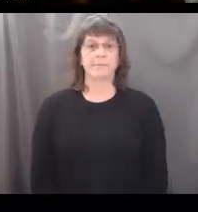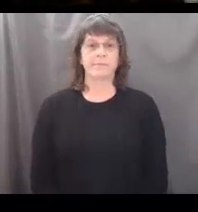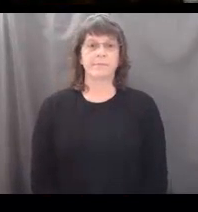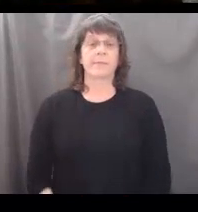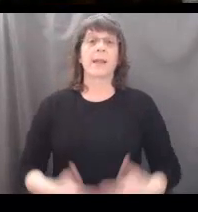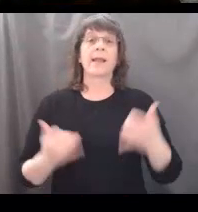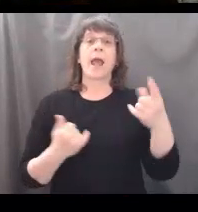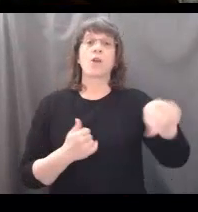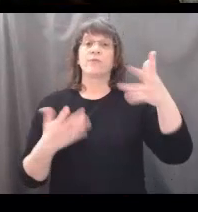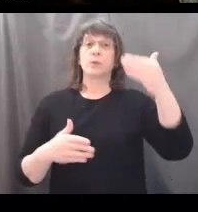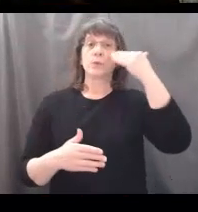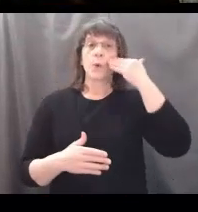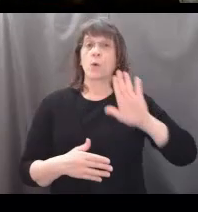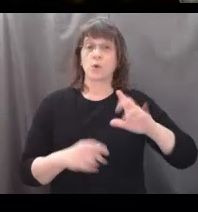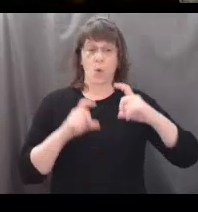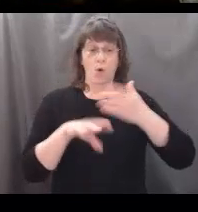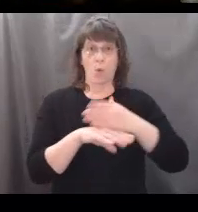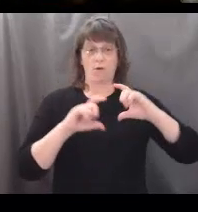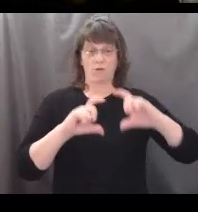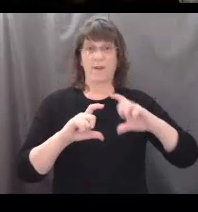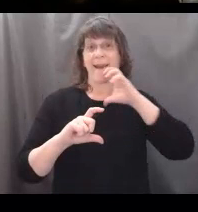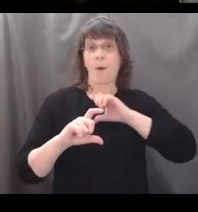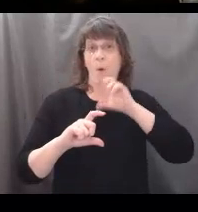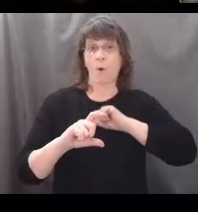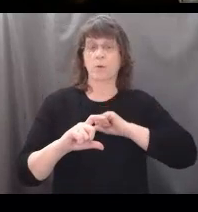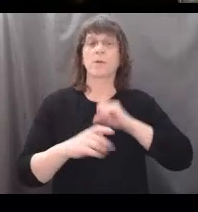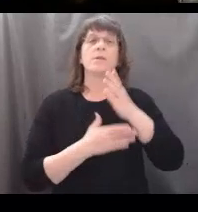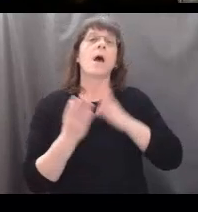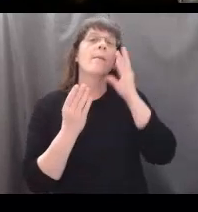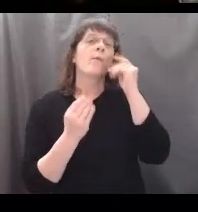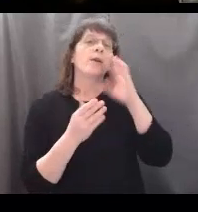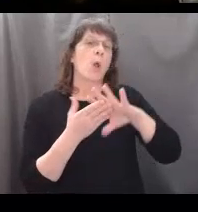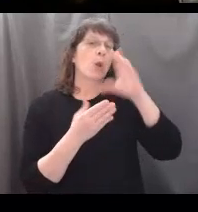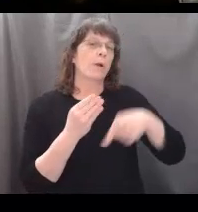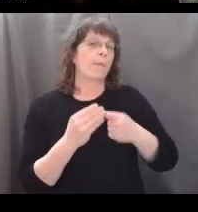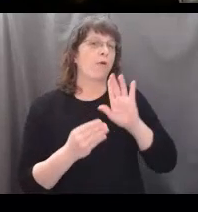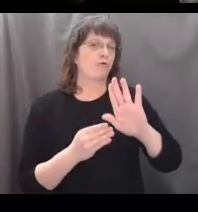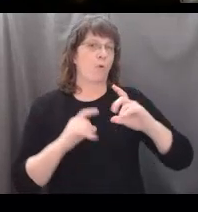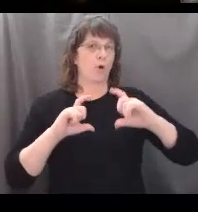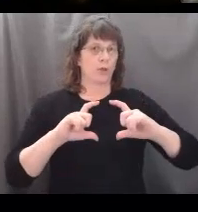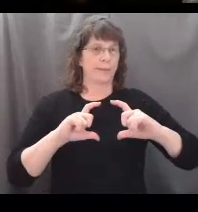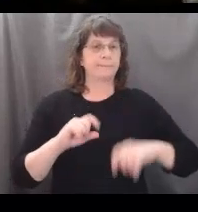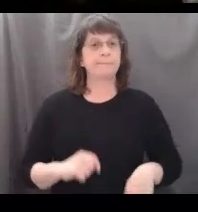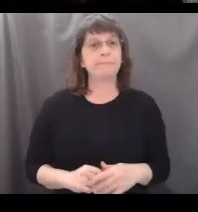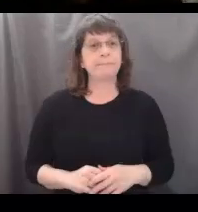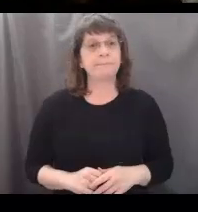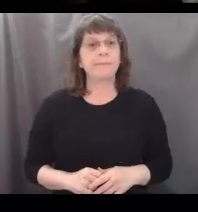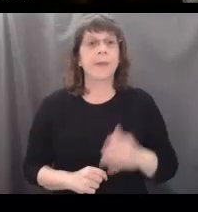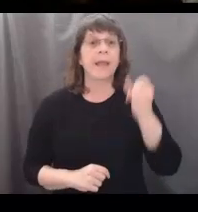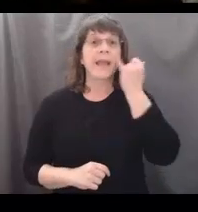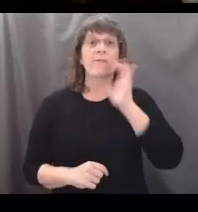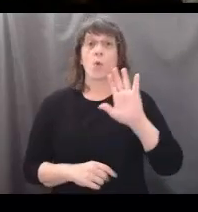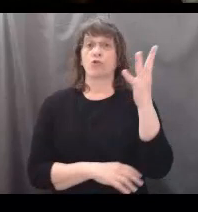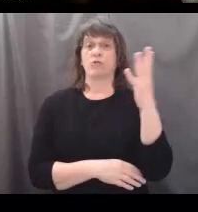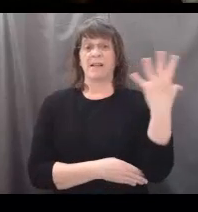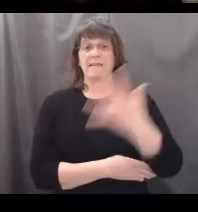Now that you know how old your wood cookie is, here's some information to learn about your wood cookie. If your tree